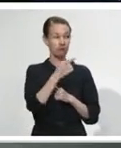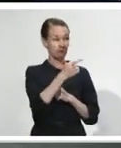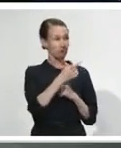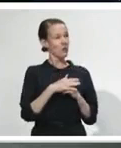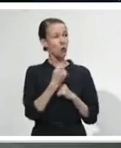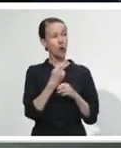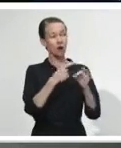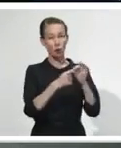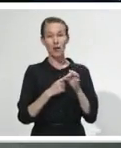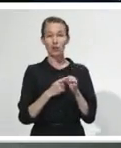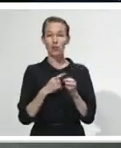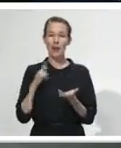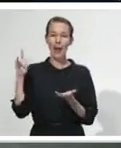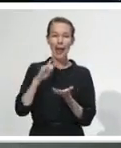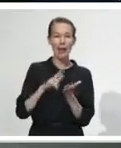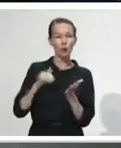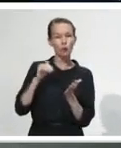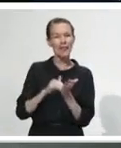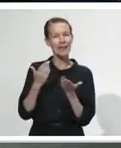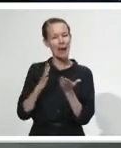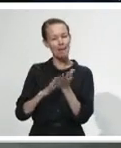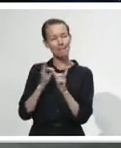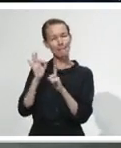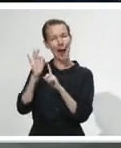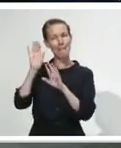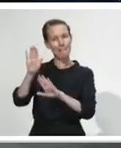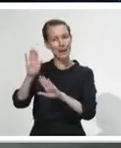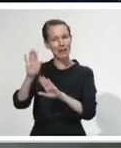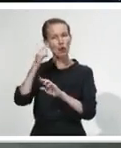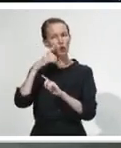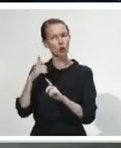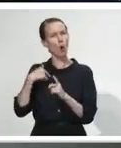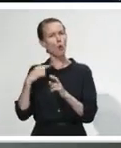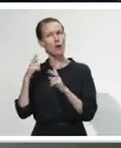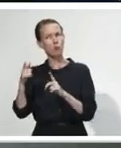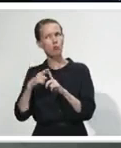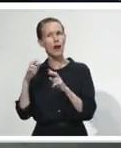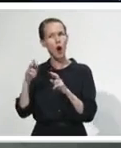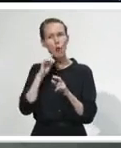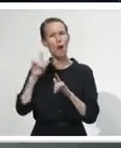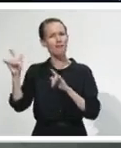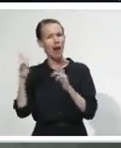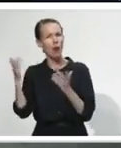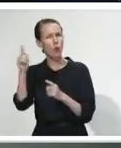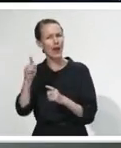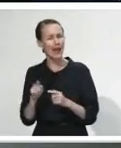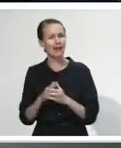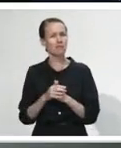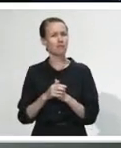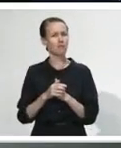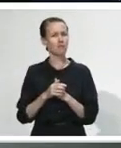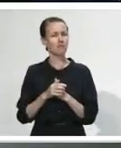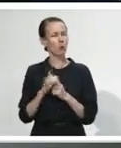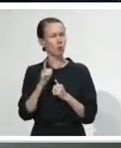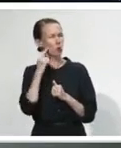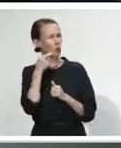What is the advice that you've developed around Level 2? So you all have seen that we've already put out some of the advice at the different alert levels. Cabinet will of course